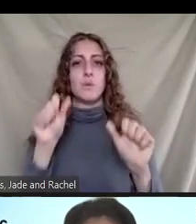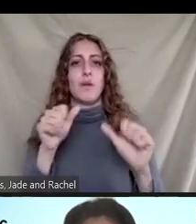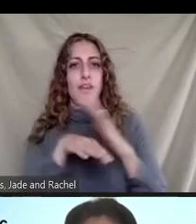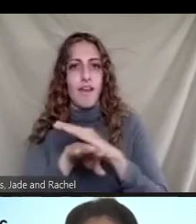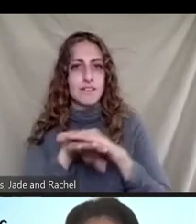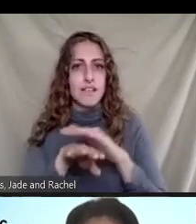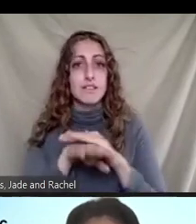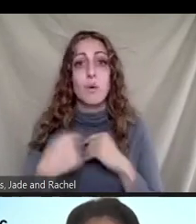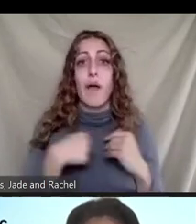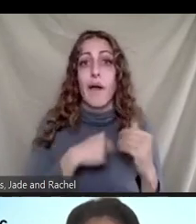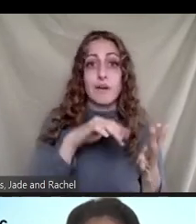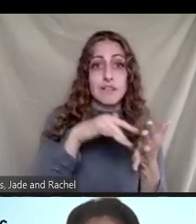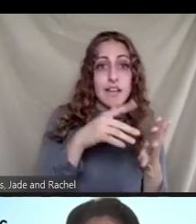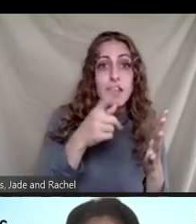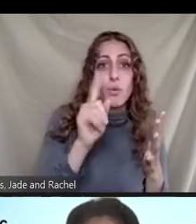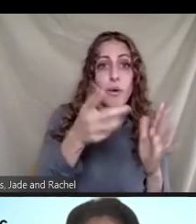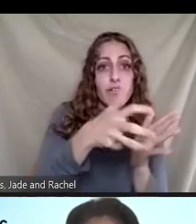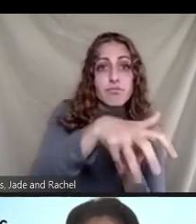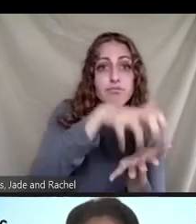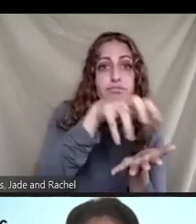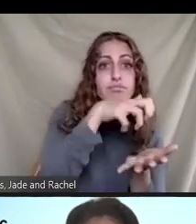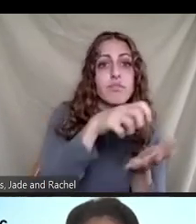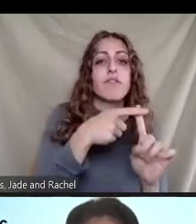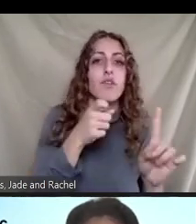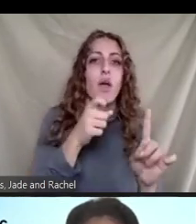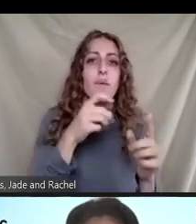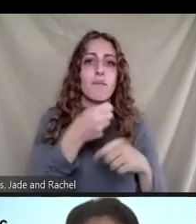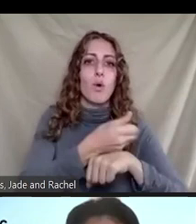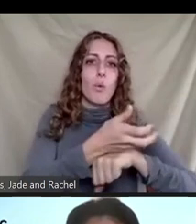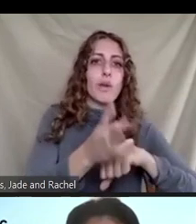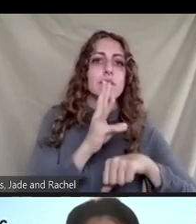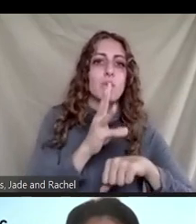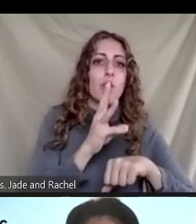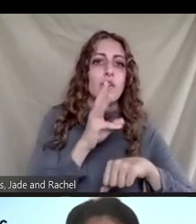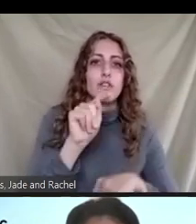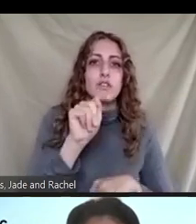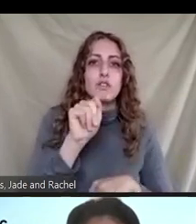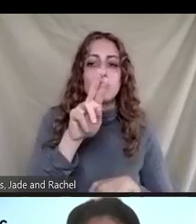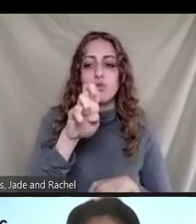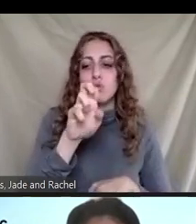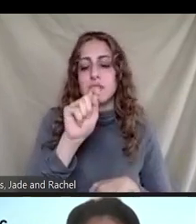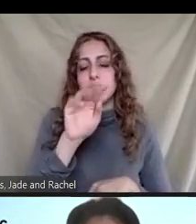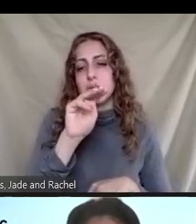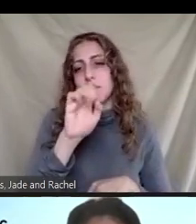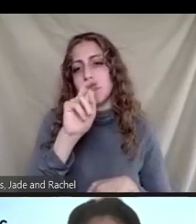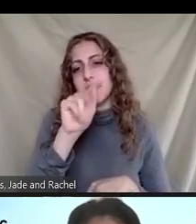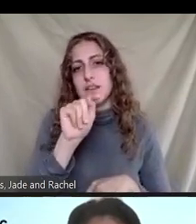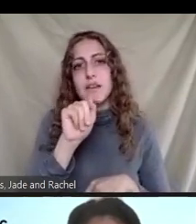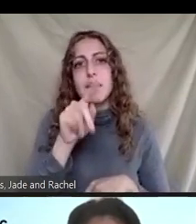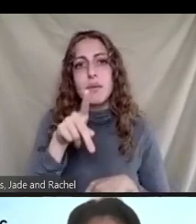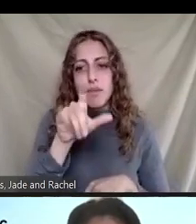getting it from the wastewater treatment plant, the local wastewater treatment plant. And so these are from residential areas,